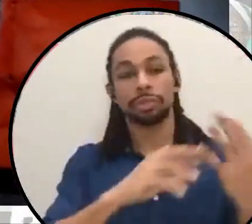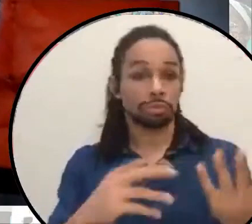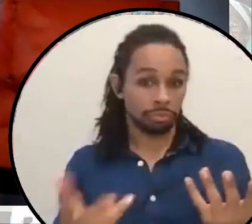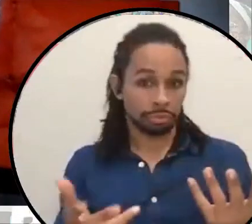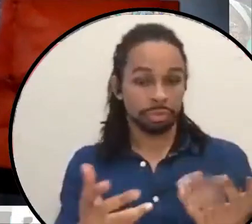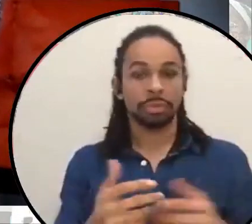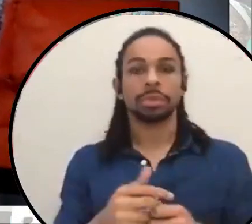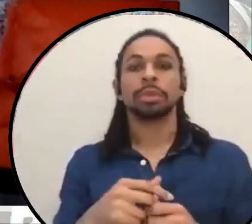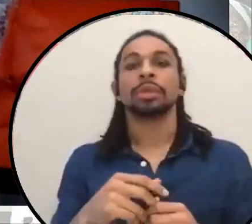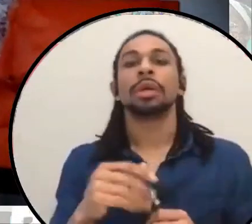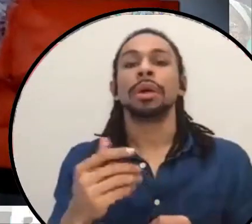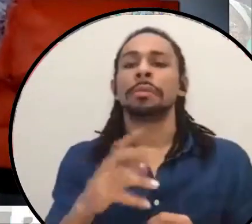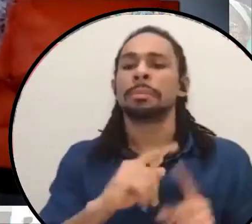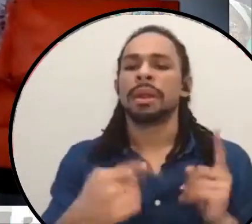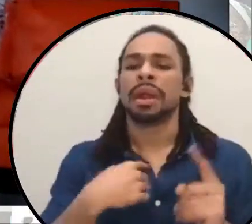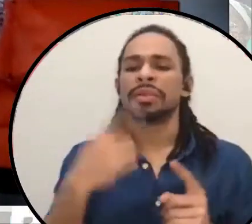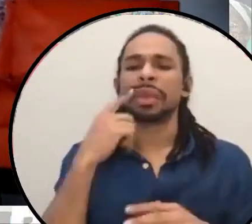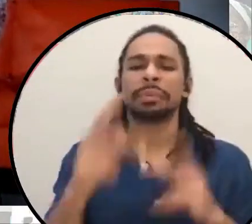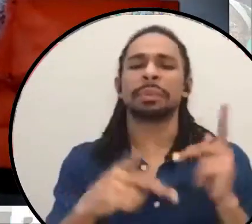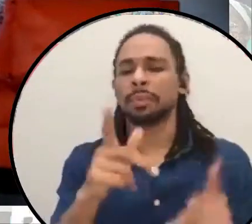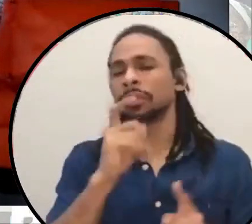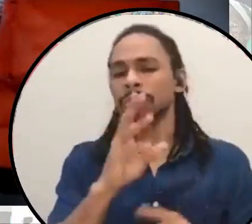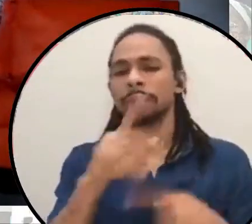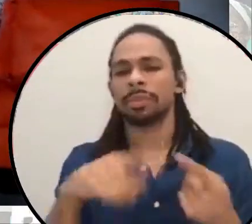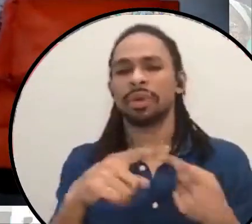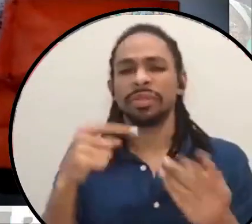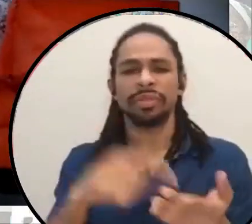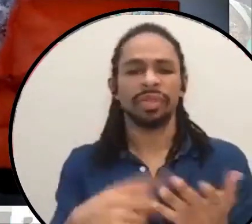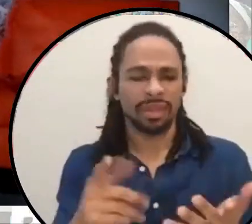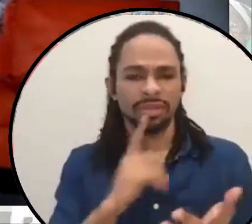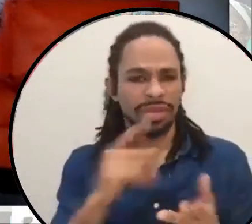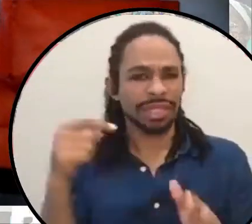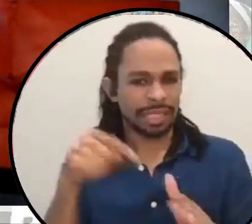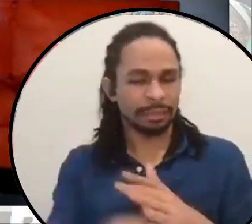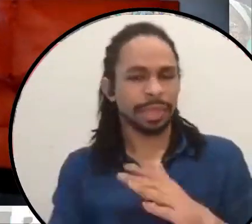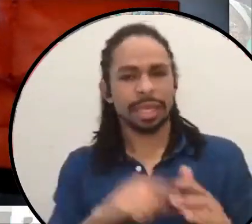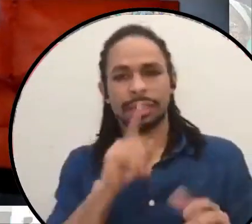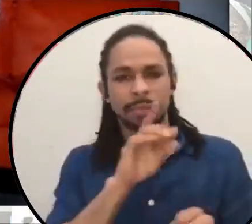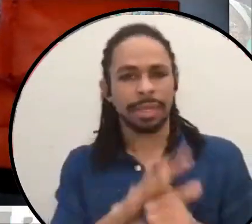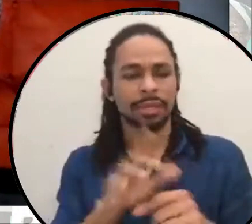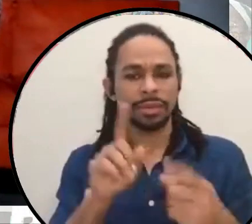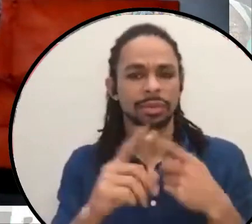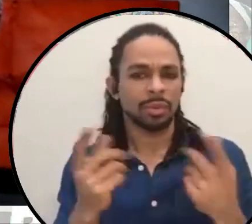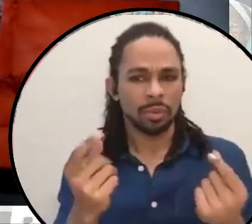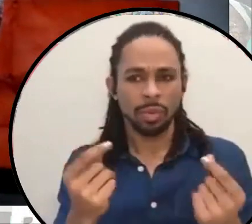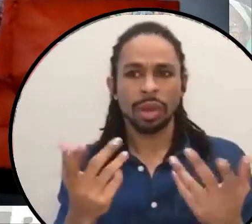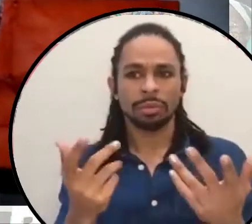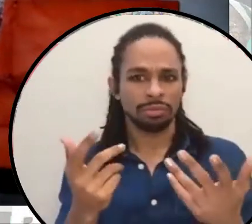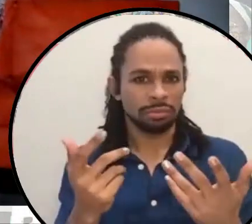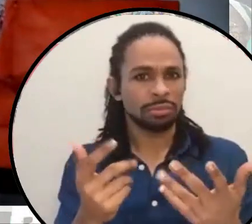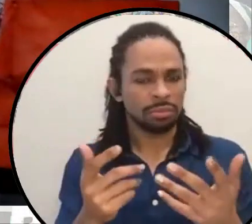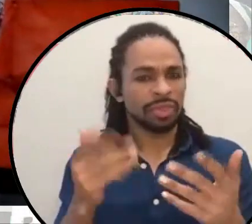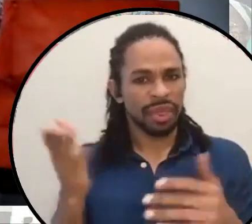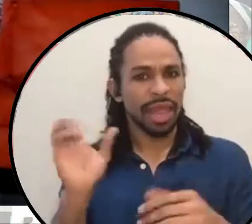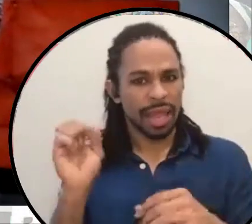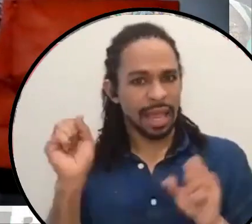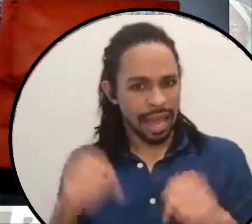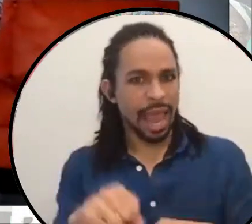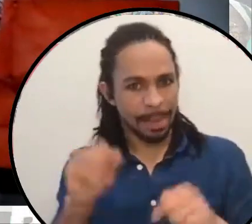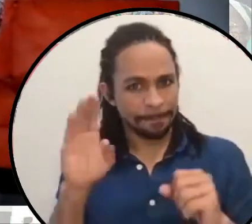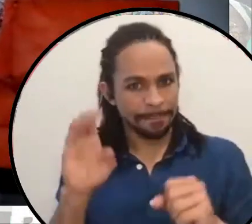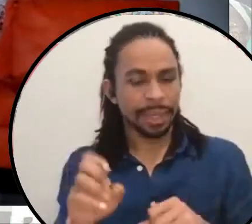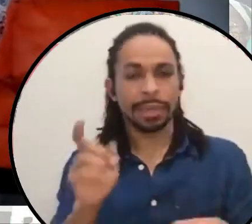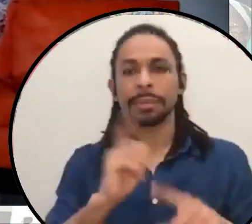are talking about this are actually deeply committed to what universities could be and could provide, but see that universities have not always acted